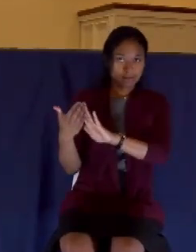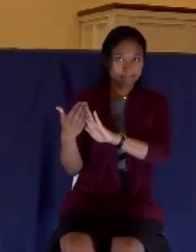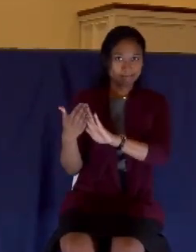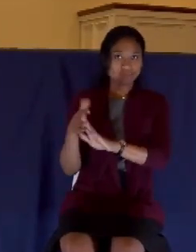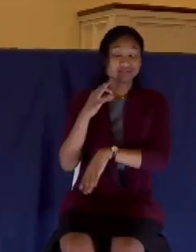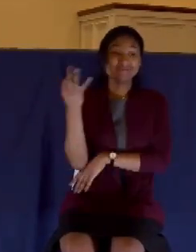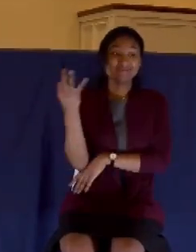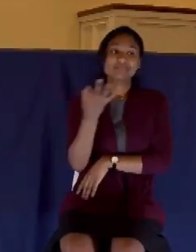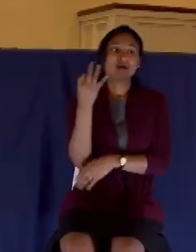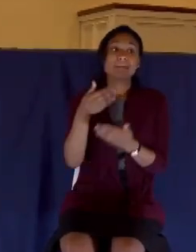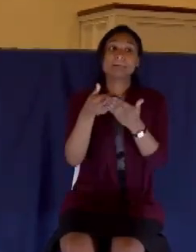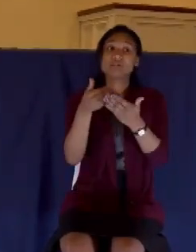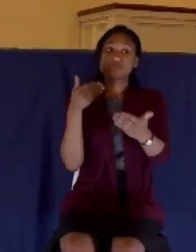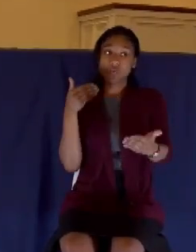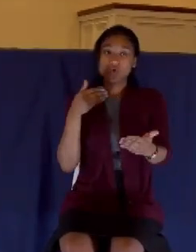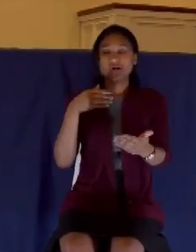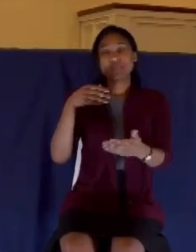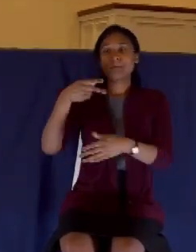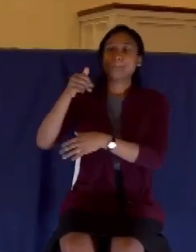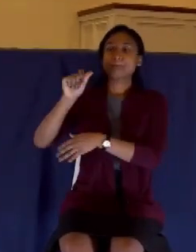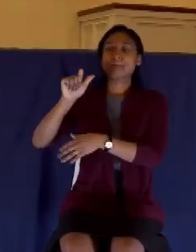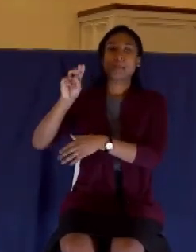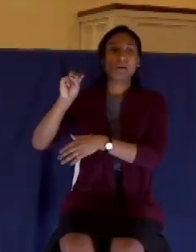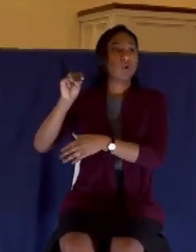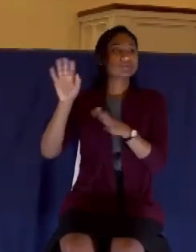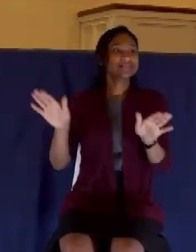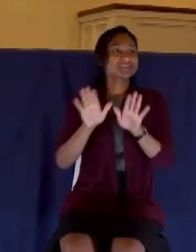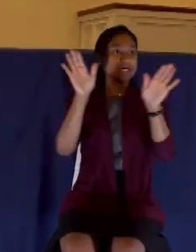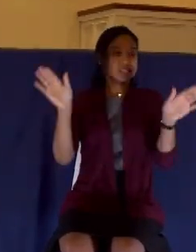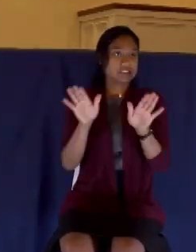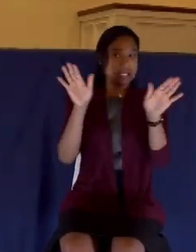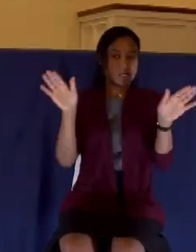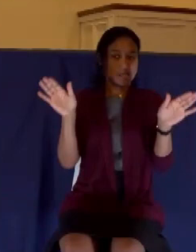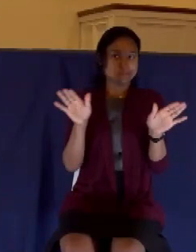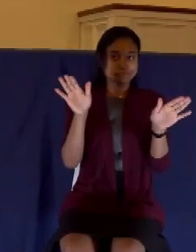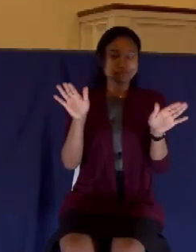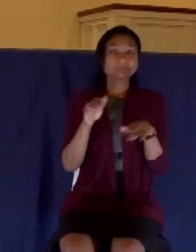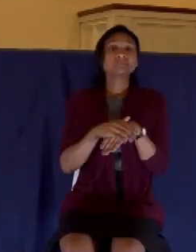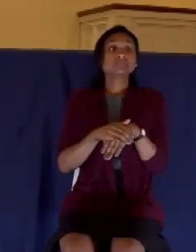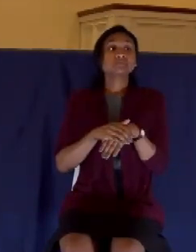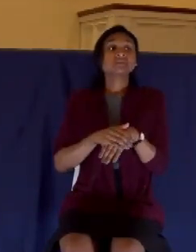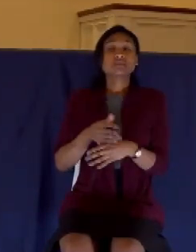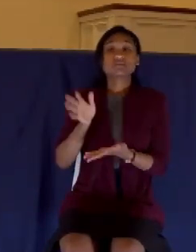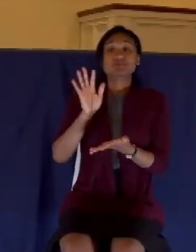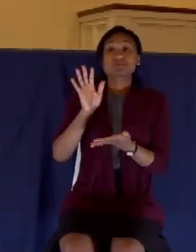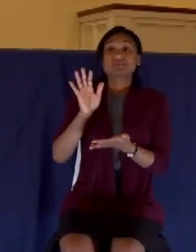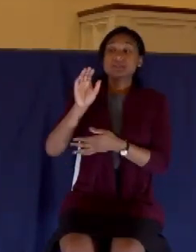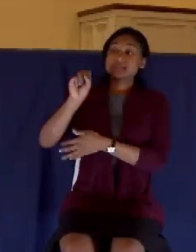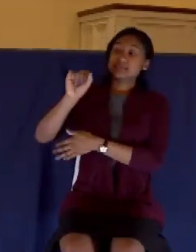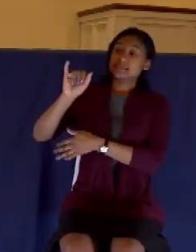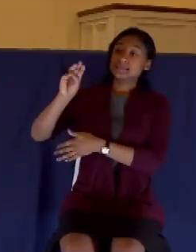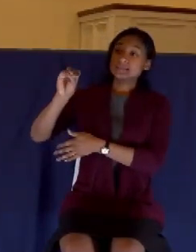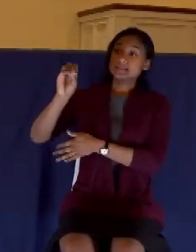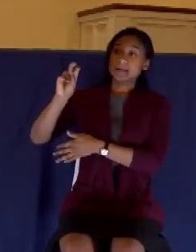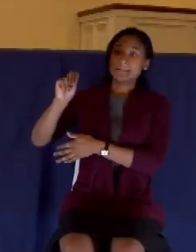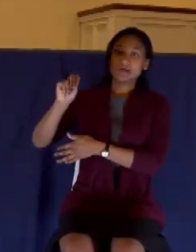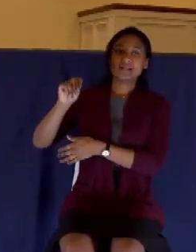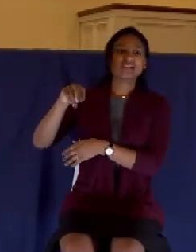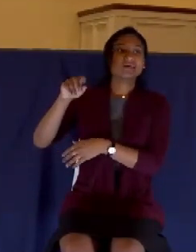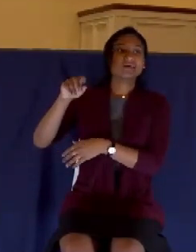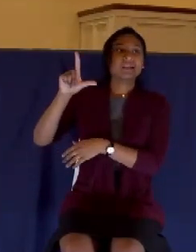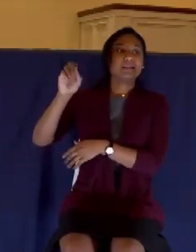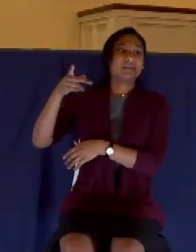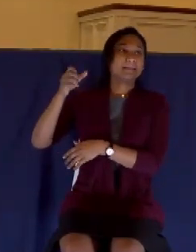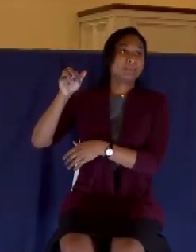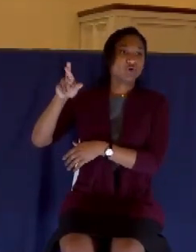on the Friday before Palm Sunday. He was invited to the home of Simon the leper. Now, who was Simon? There's been a lot of speculation